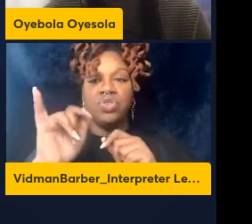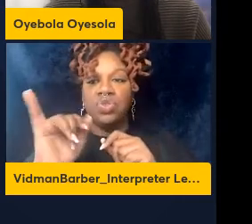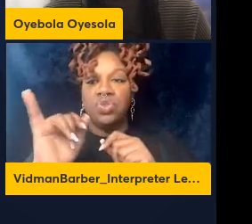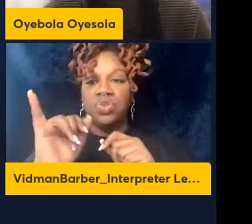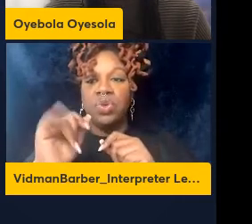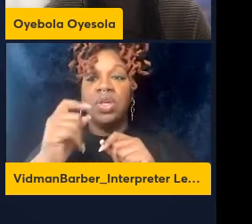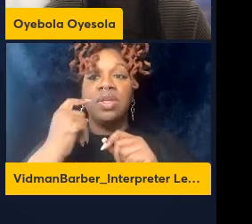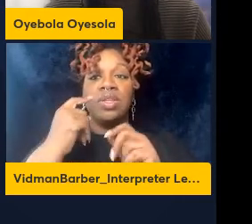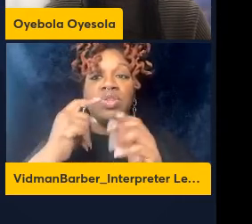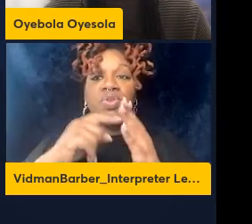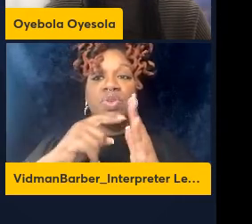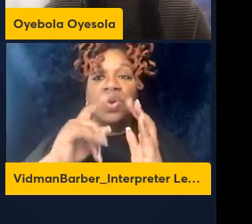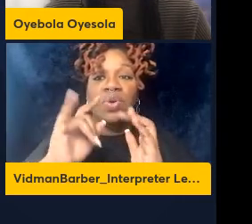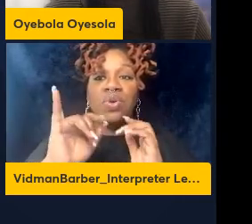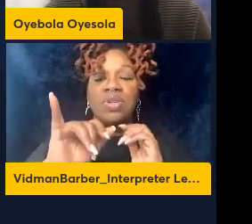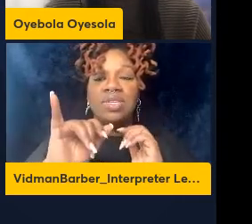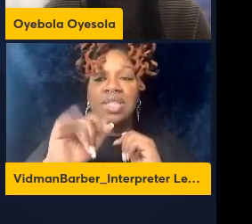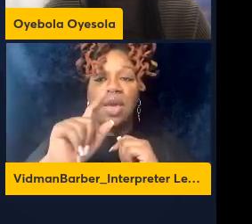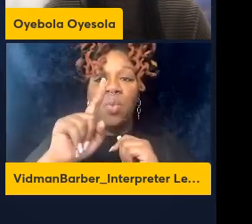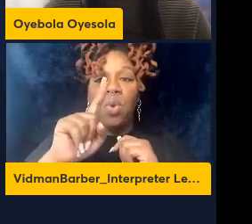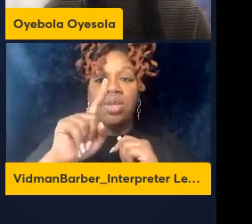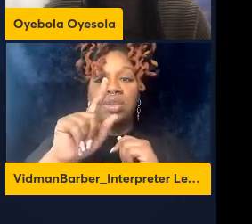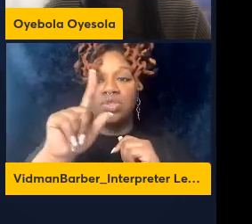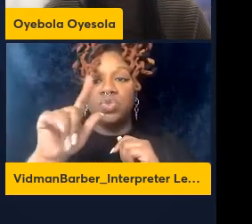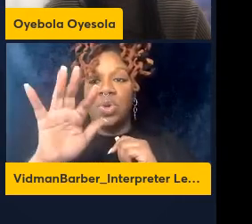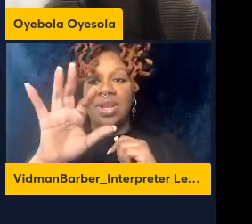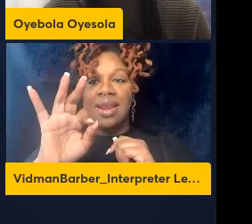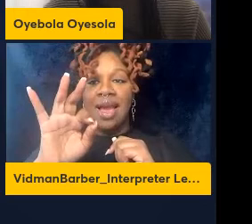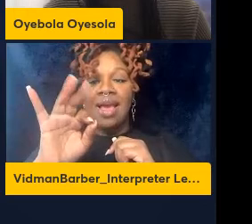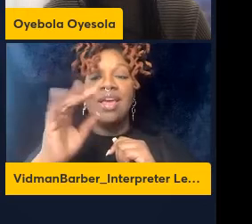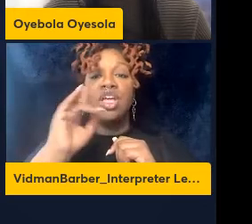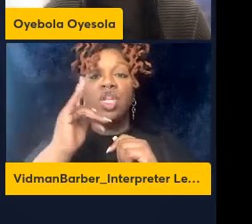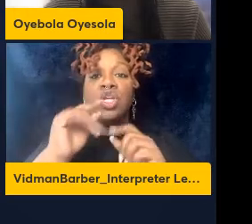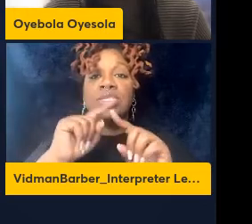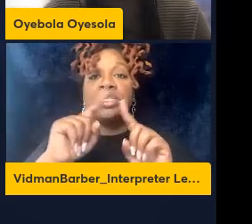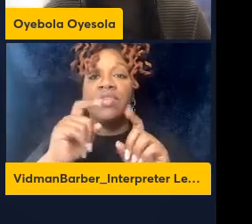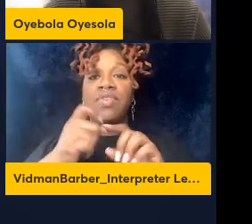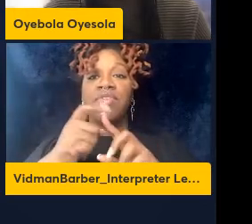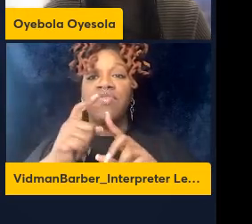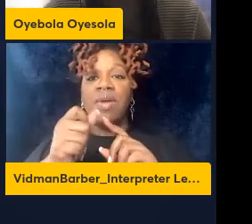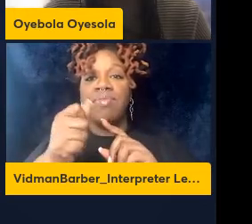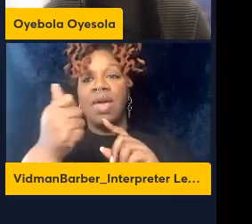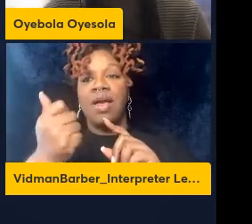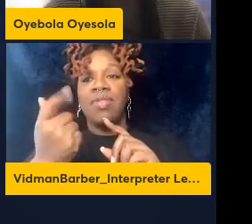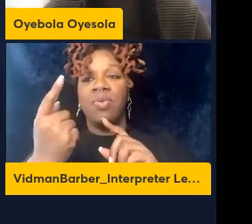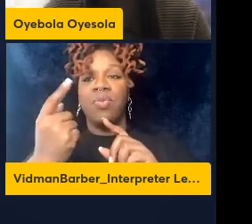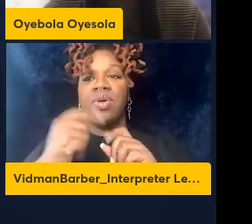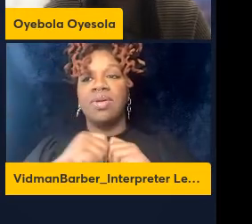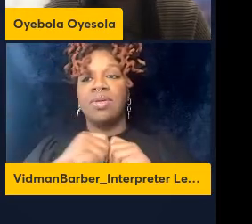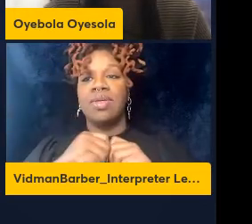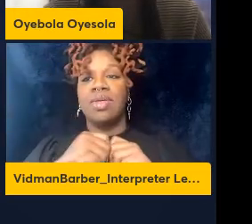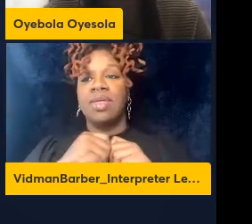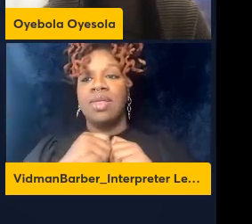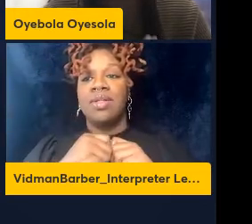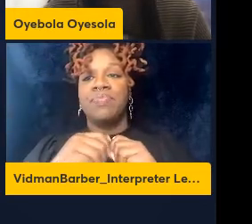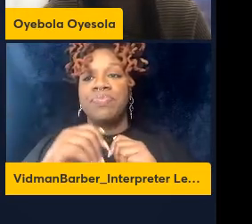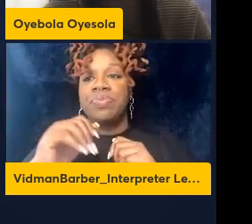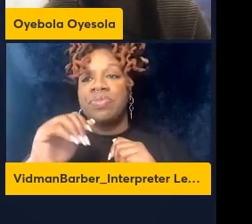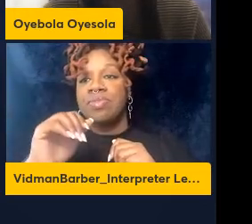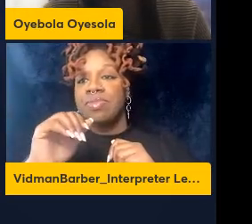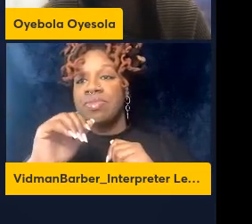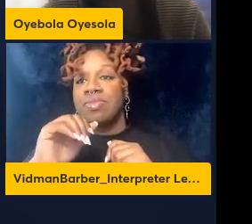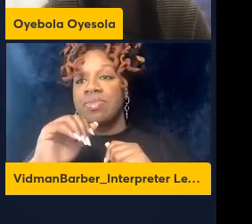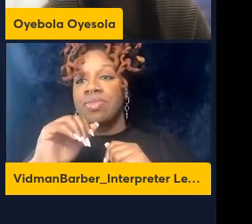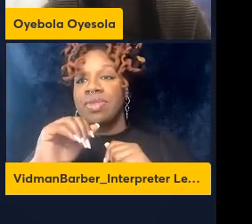which is the 129 looks different from kind of different from the B6 mice and the PWK mice are